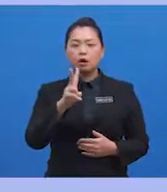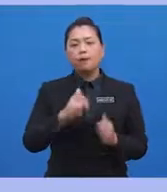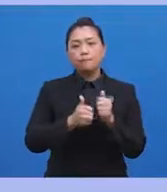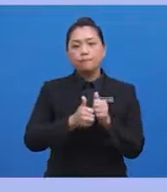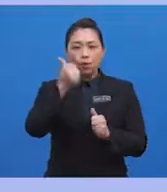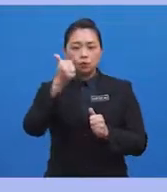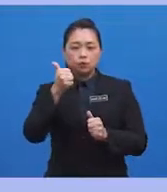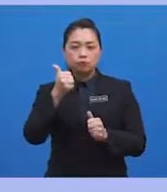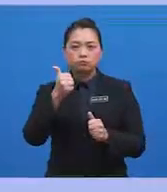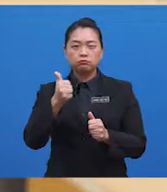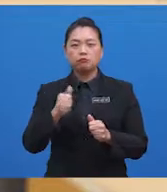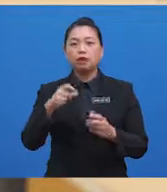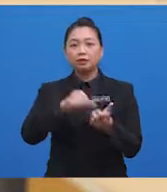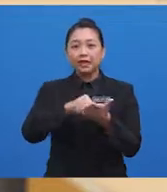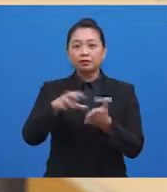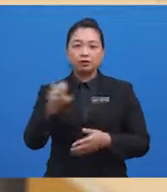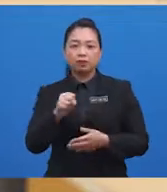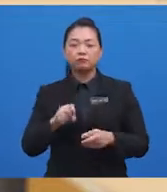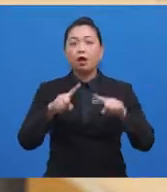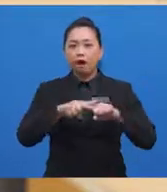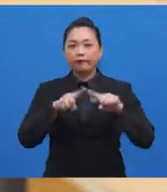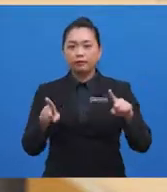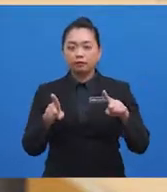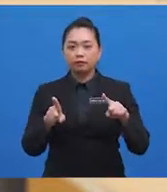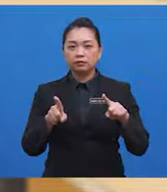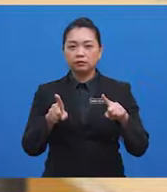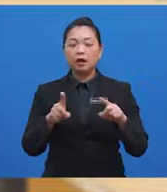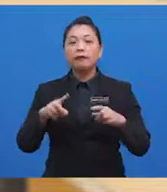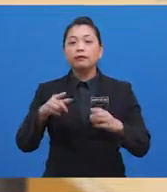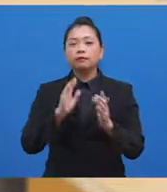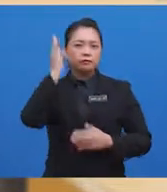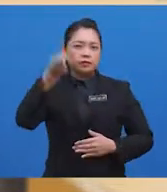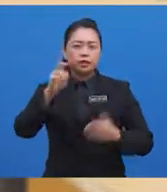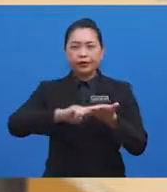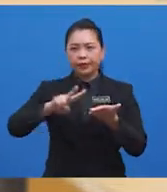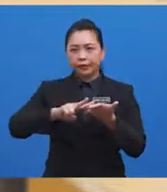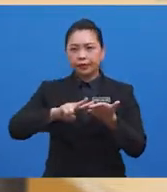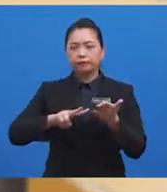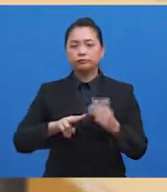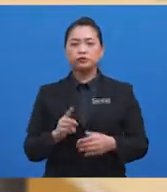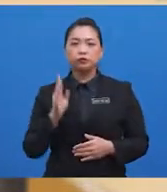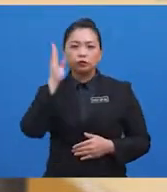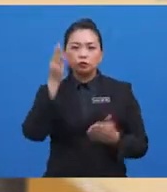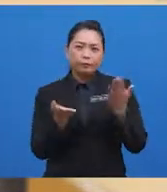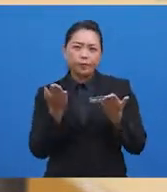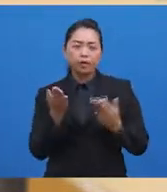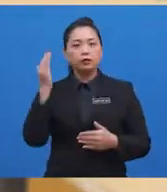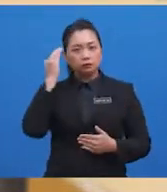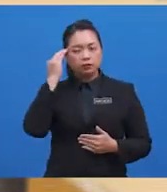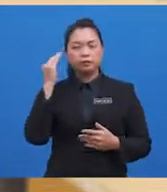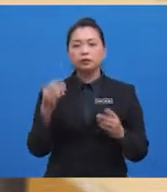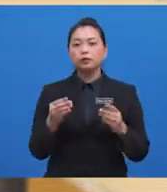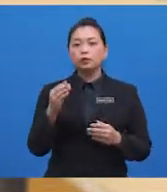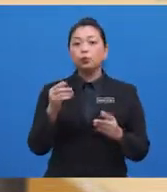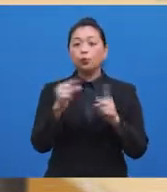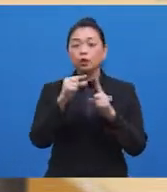with drug taking. However, upon further reading, you may also encounter the word alcohol, cough